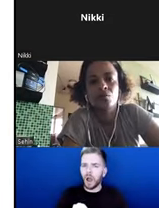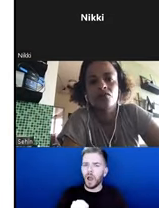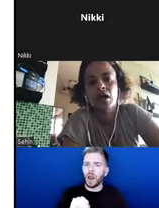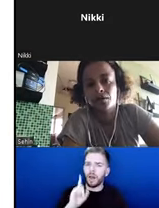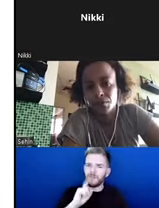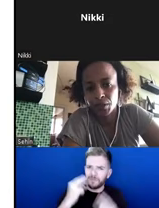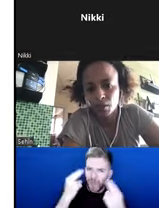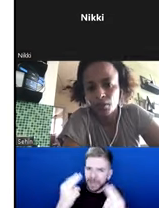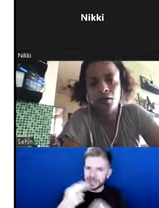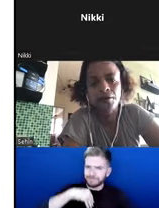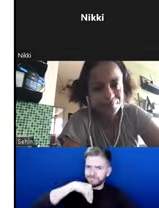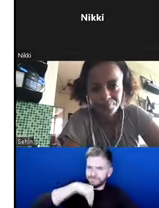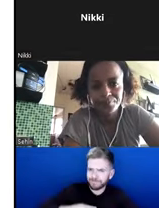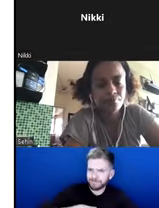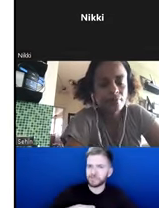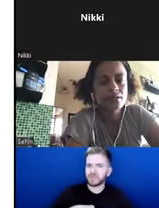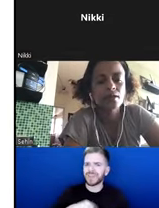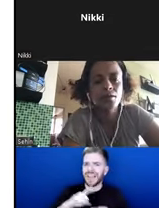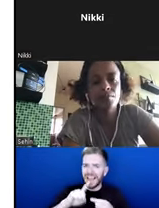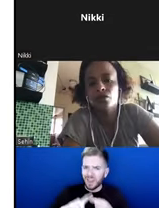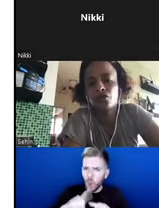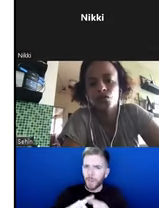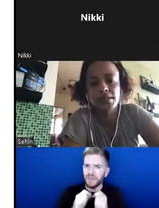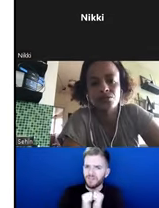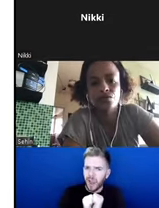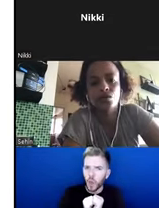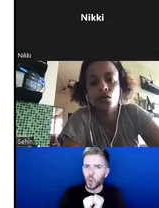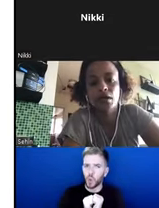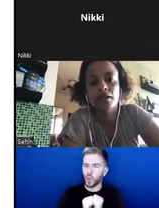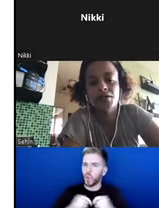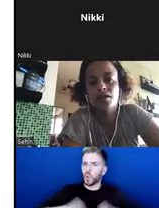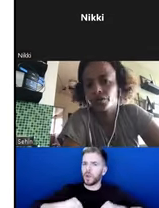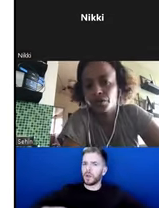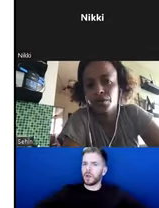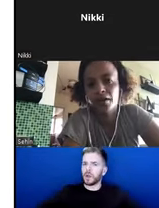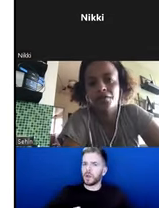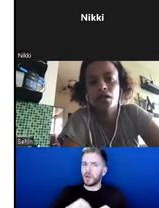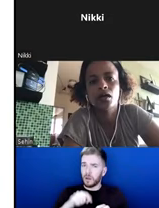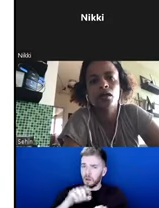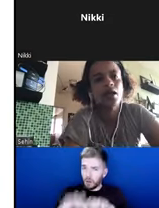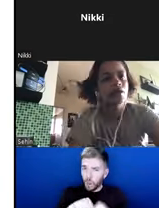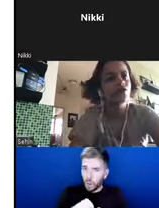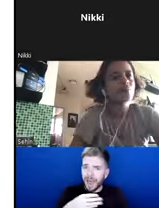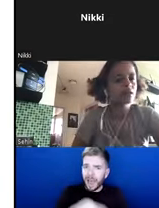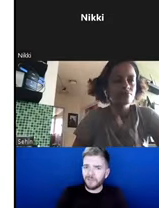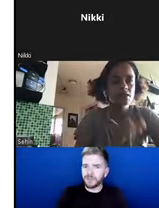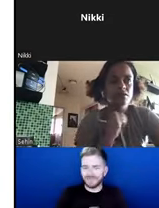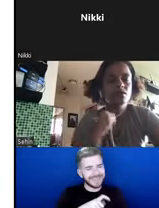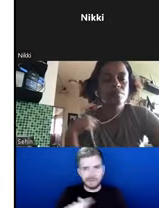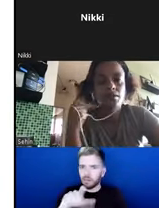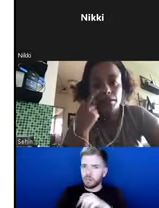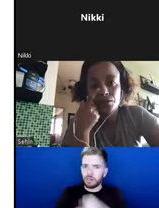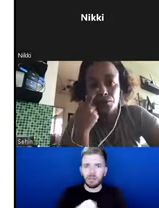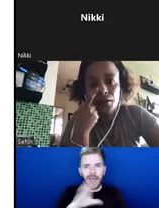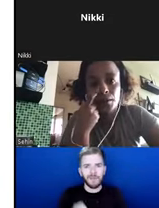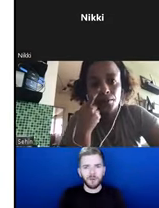Ethiopian values in particular. And of course, as you know, the colonial efforts are not new in Africa. Ethiopia is a